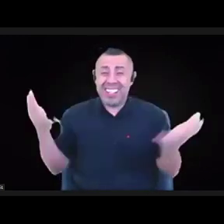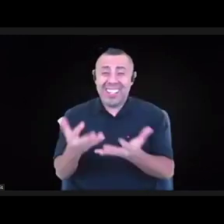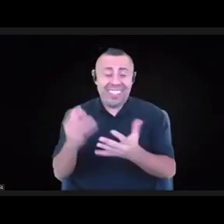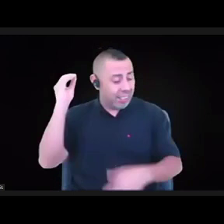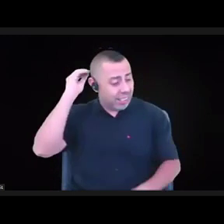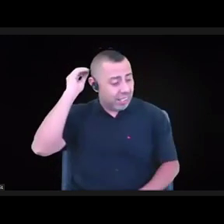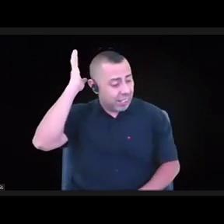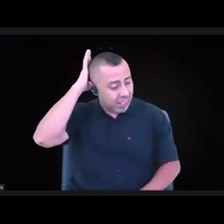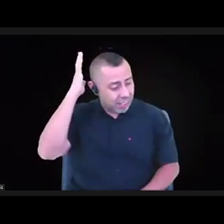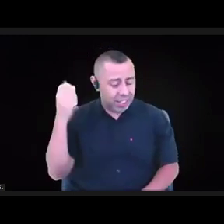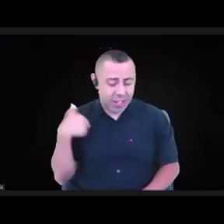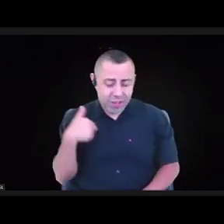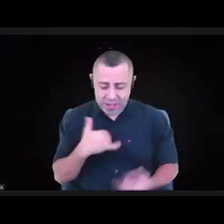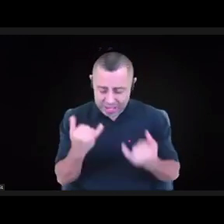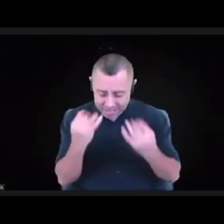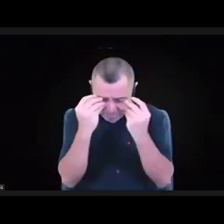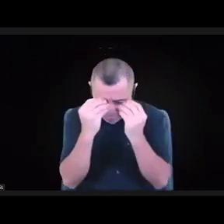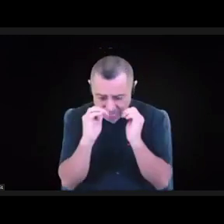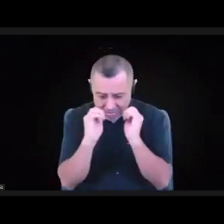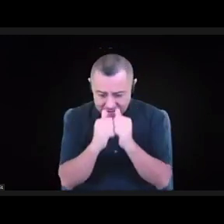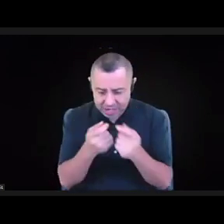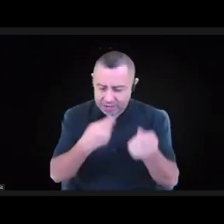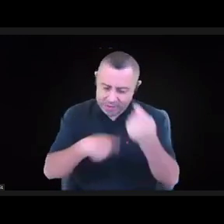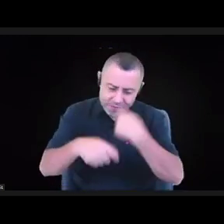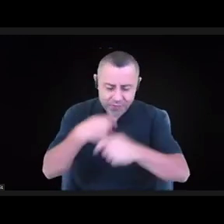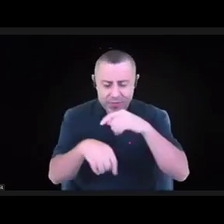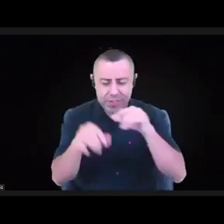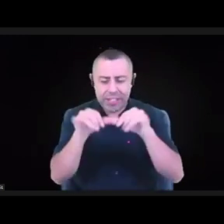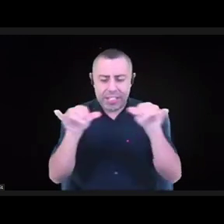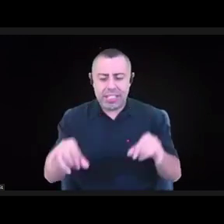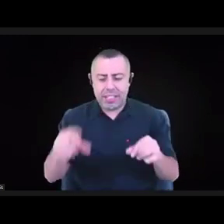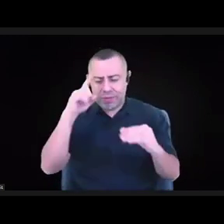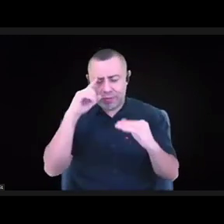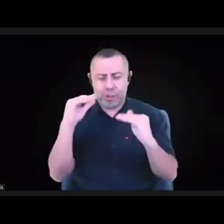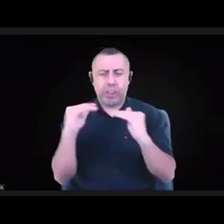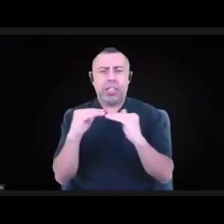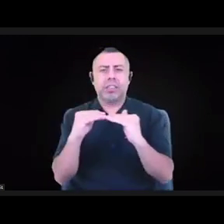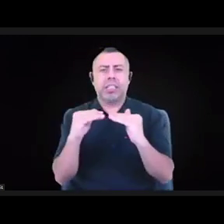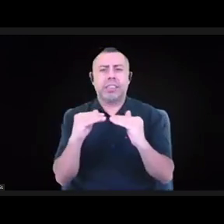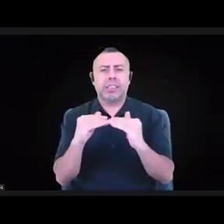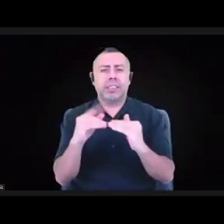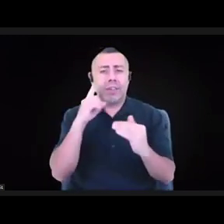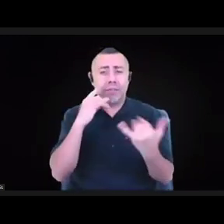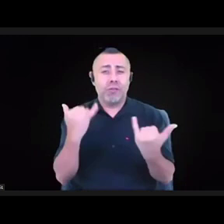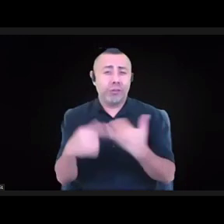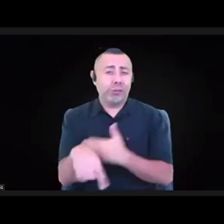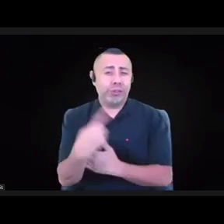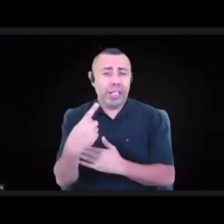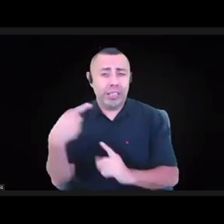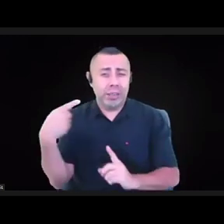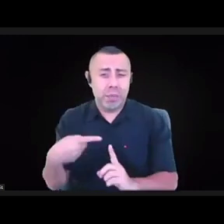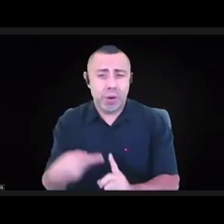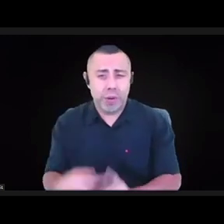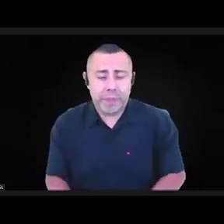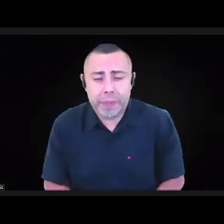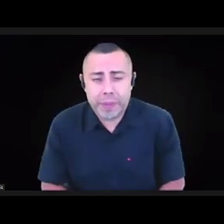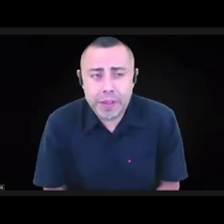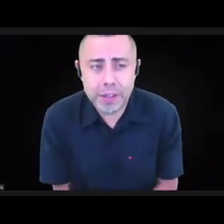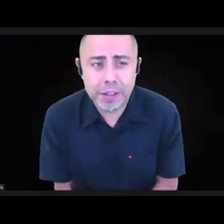reimagining systems for justice. And for the purposes of today, I want to talk about sort of what civic reimagination